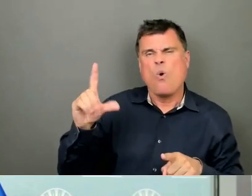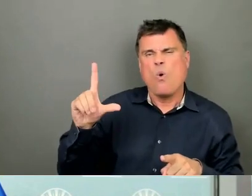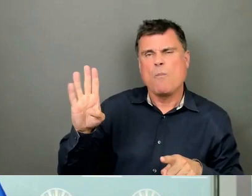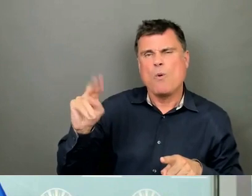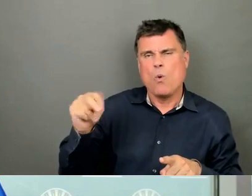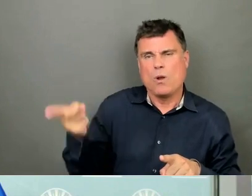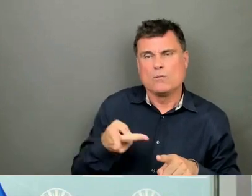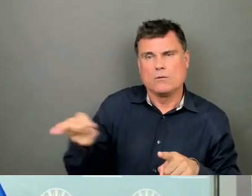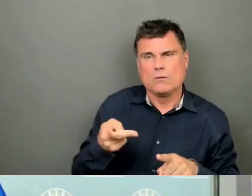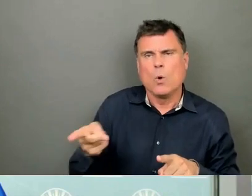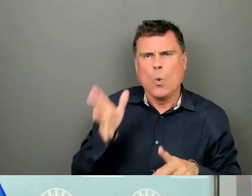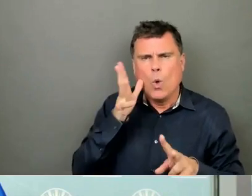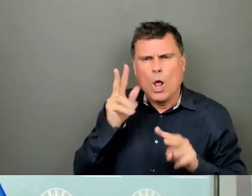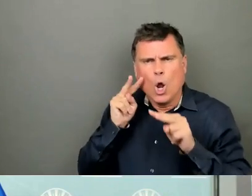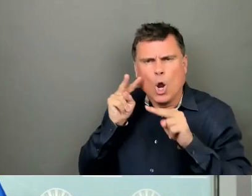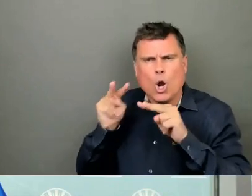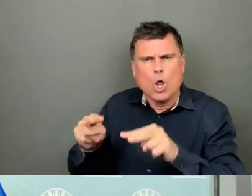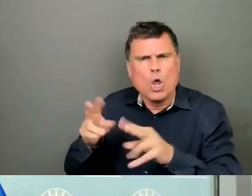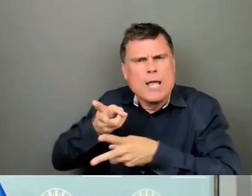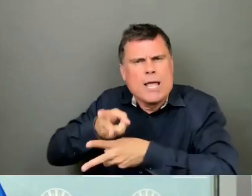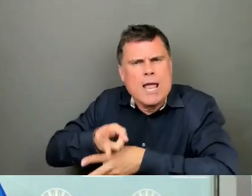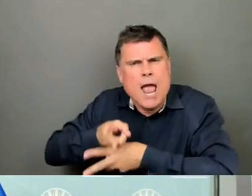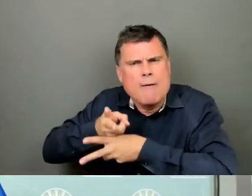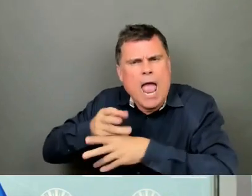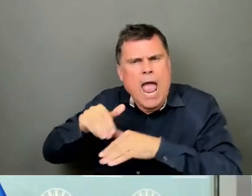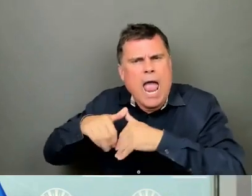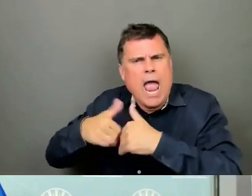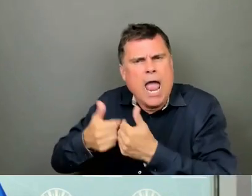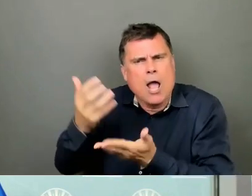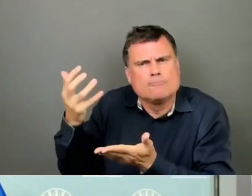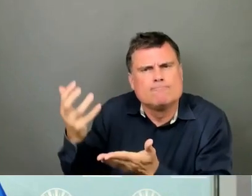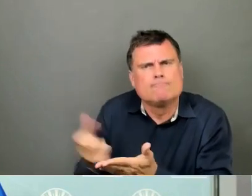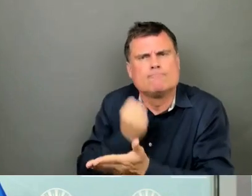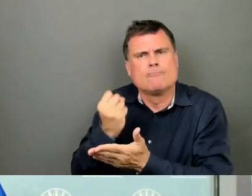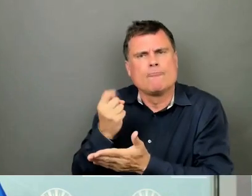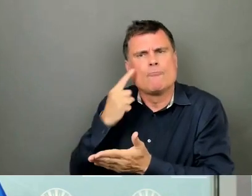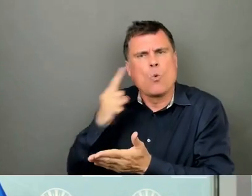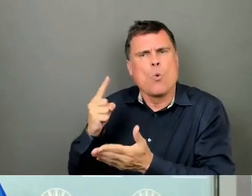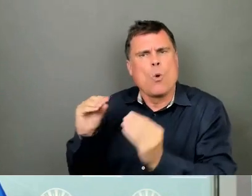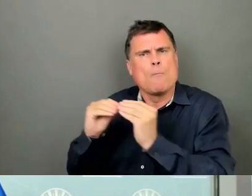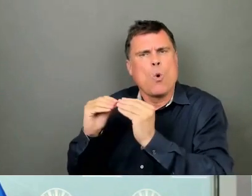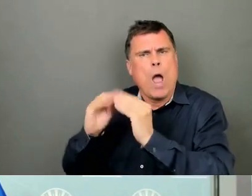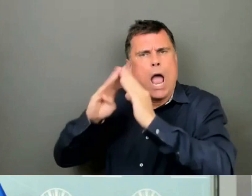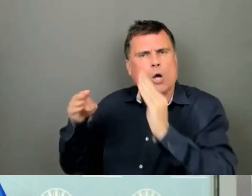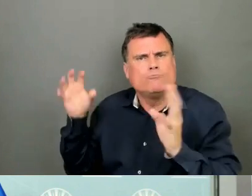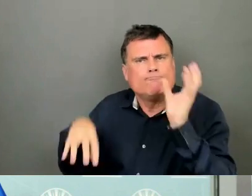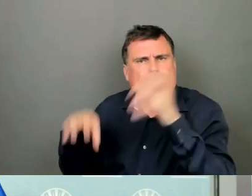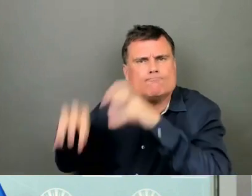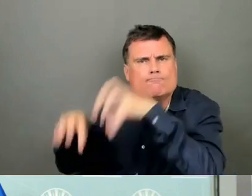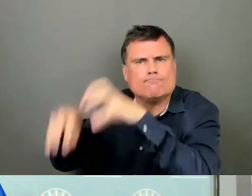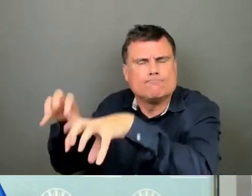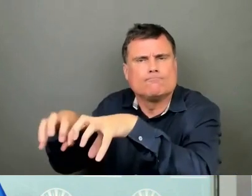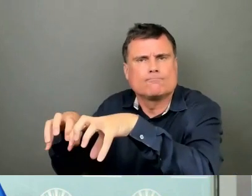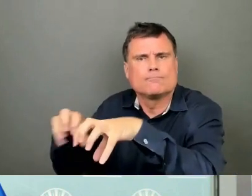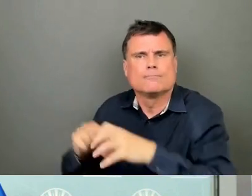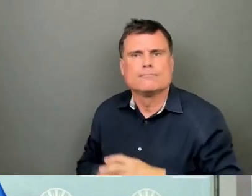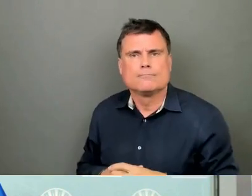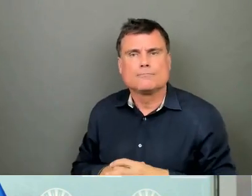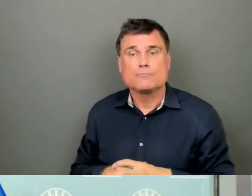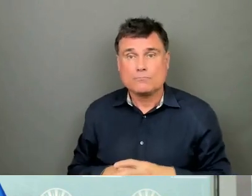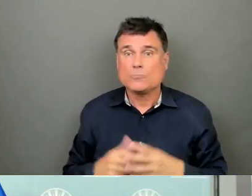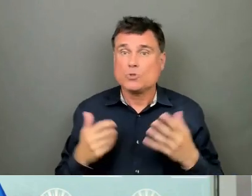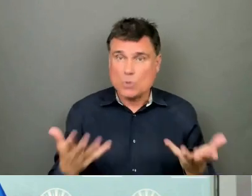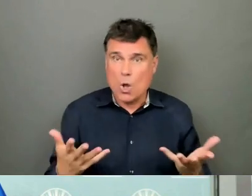stages for the remaining homes. A planning group with the City will be established to track construction progress